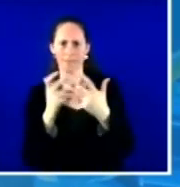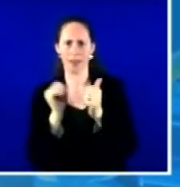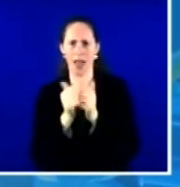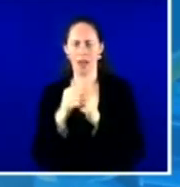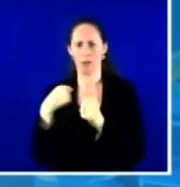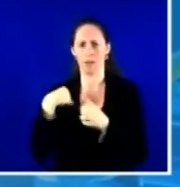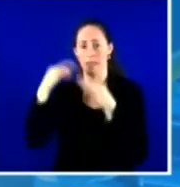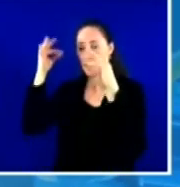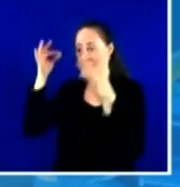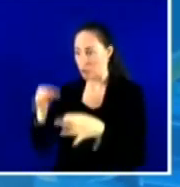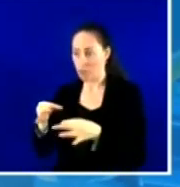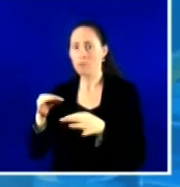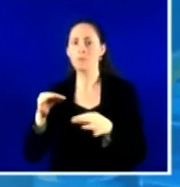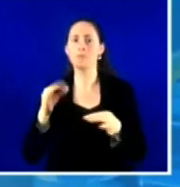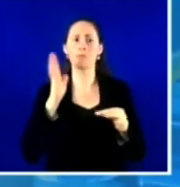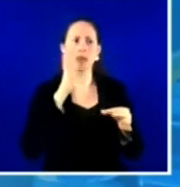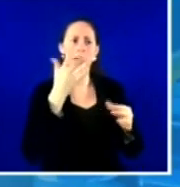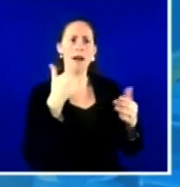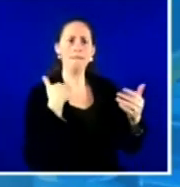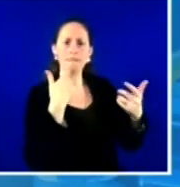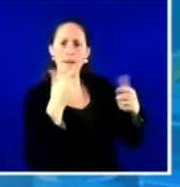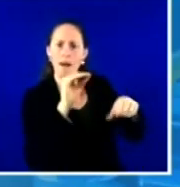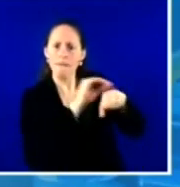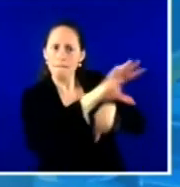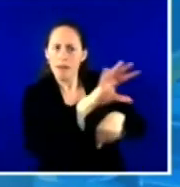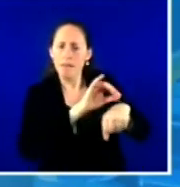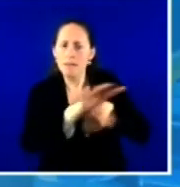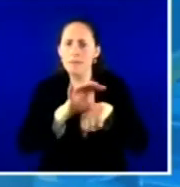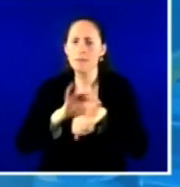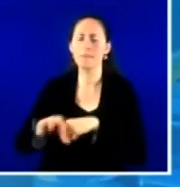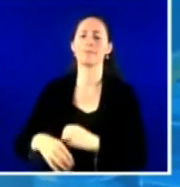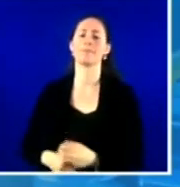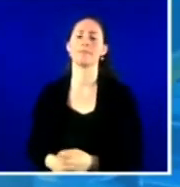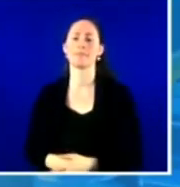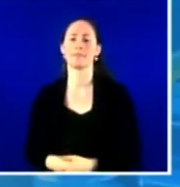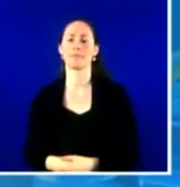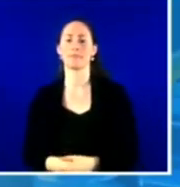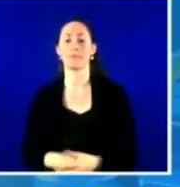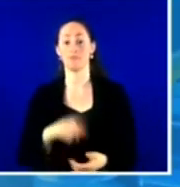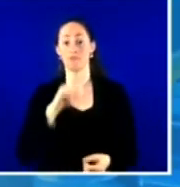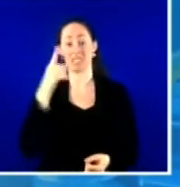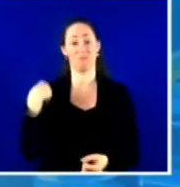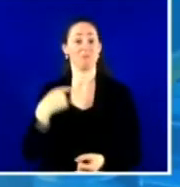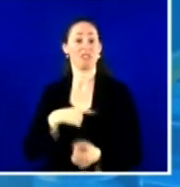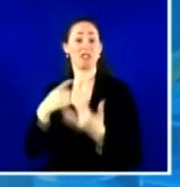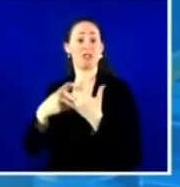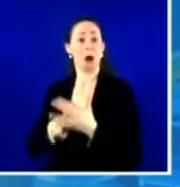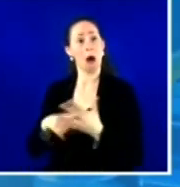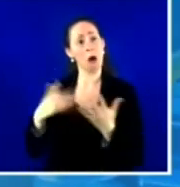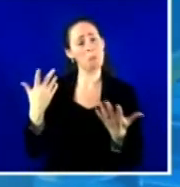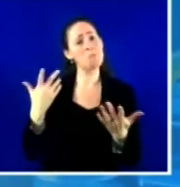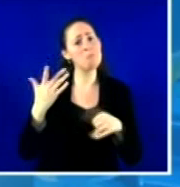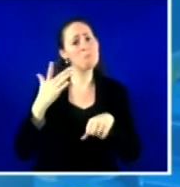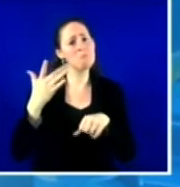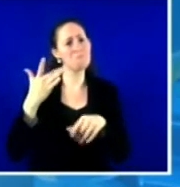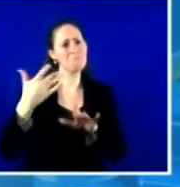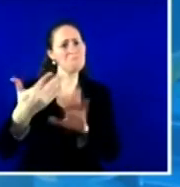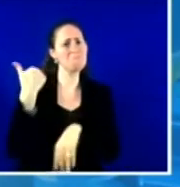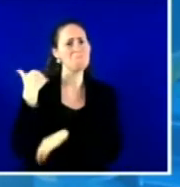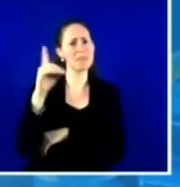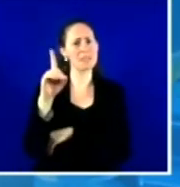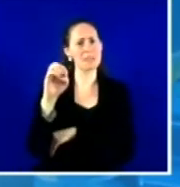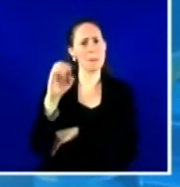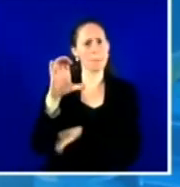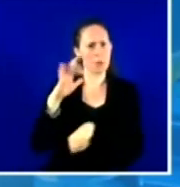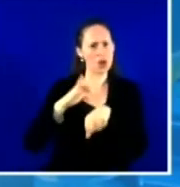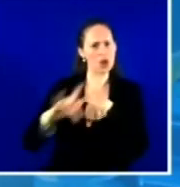populations. So we started really fairly early in December by vaccinating first our employees, and